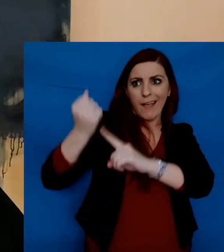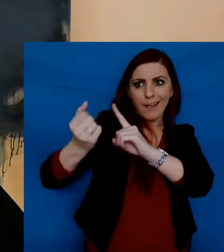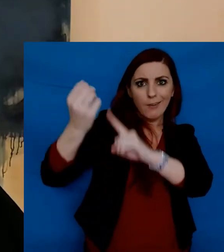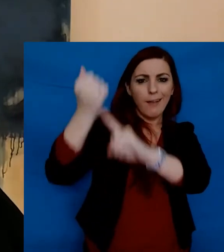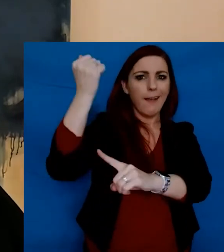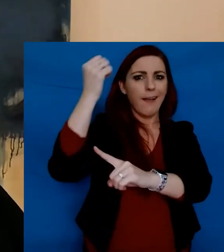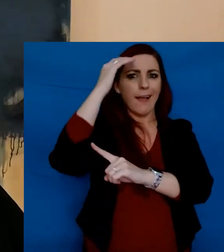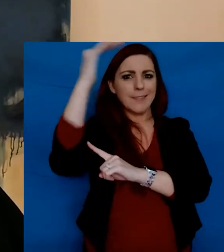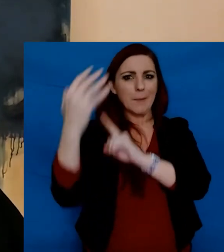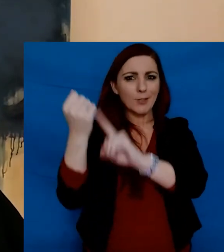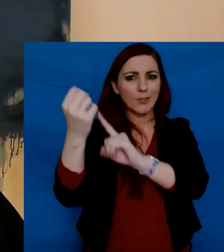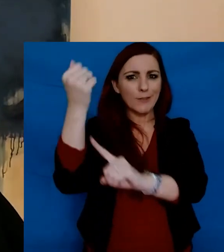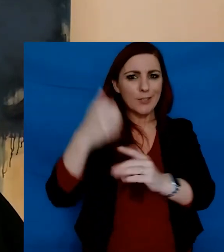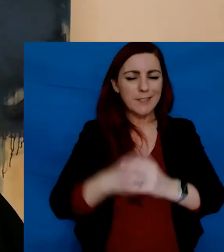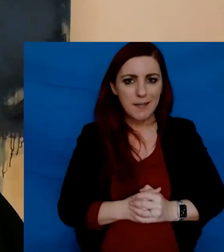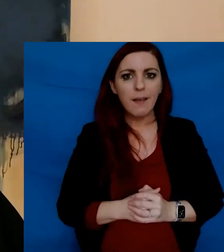academic high achievers.